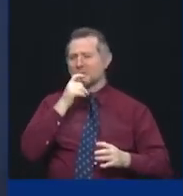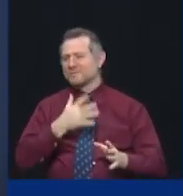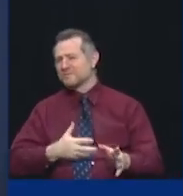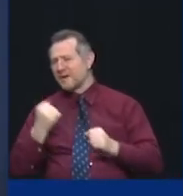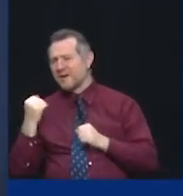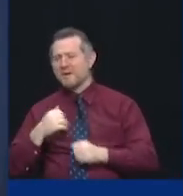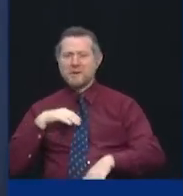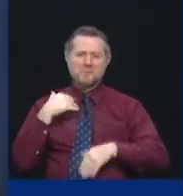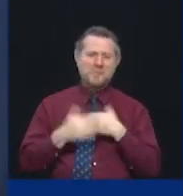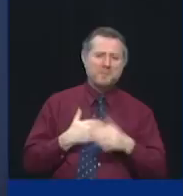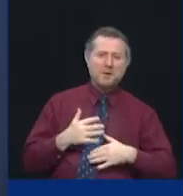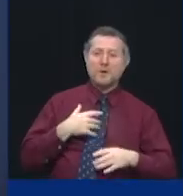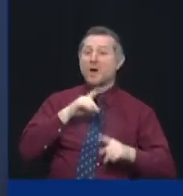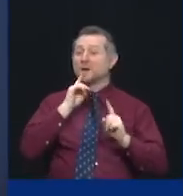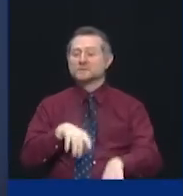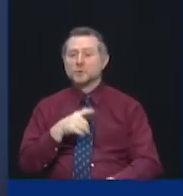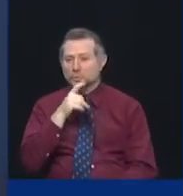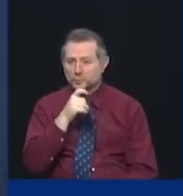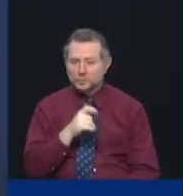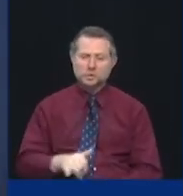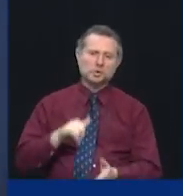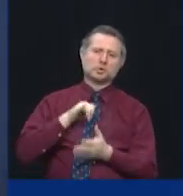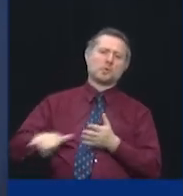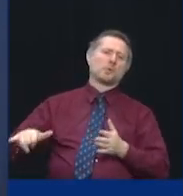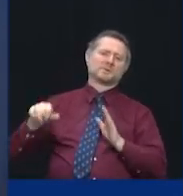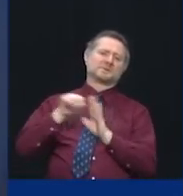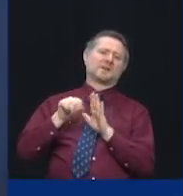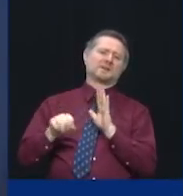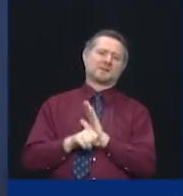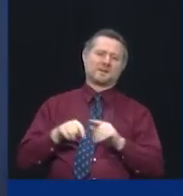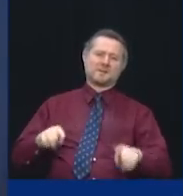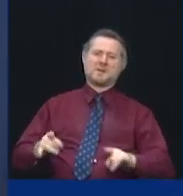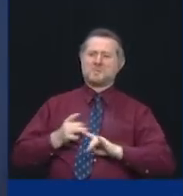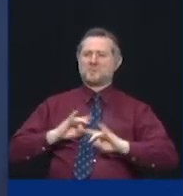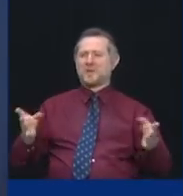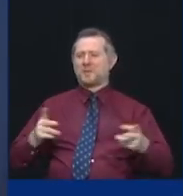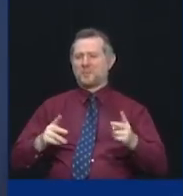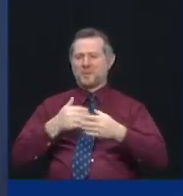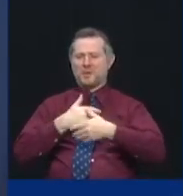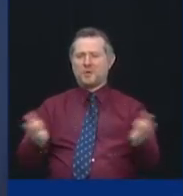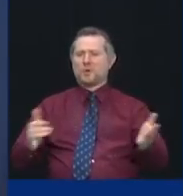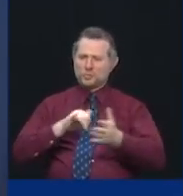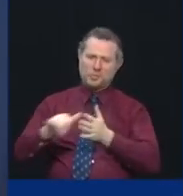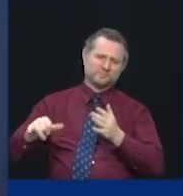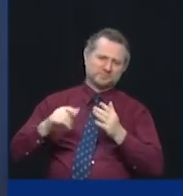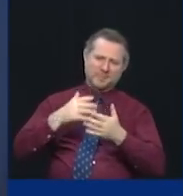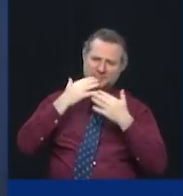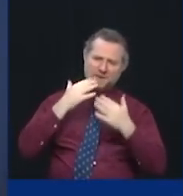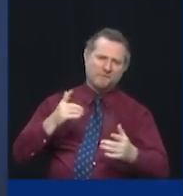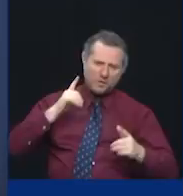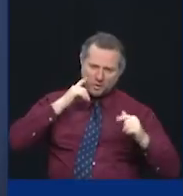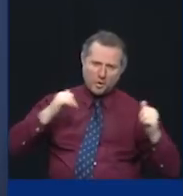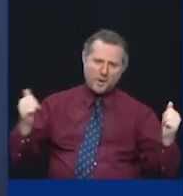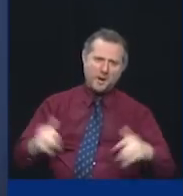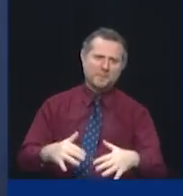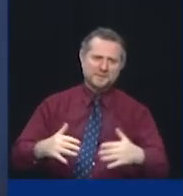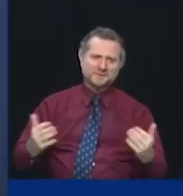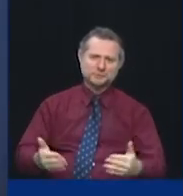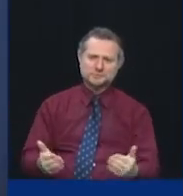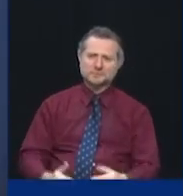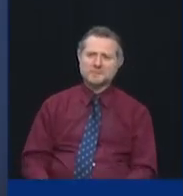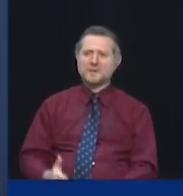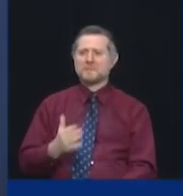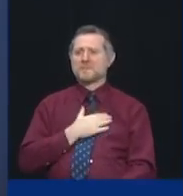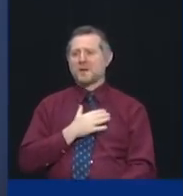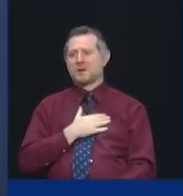The answer is the state of New York and the great people of the state of New York. Thank you for being here today. And it's my